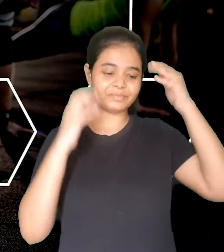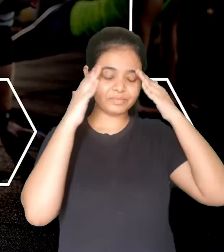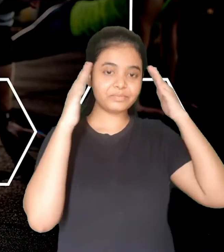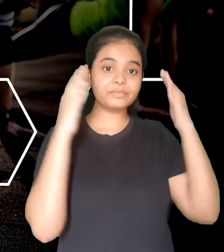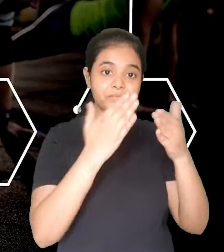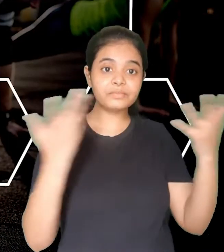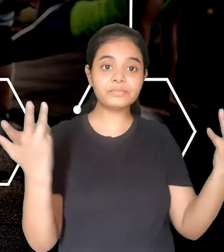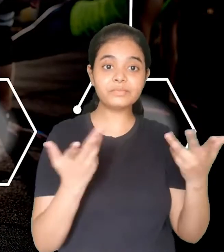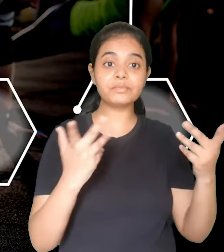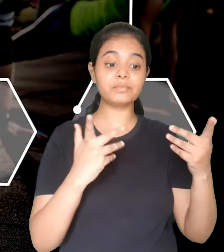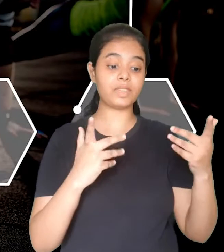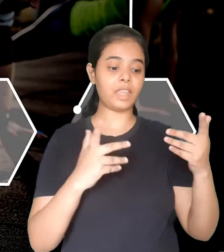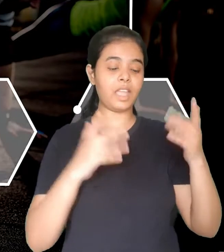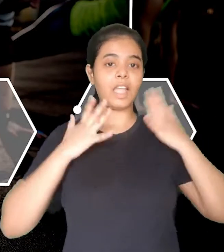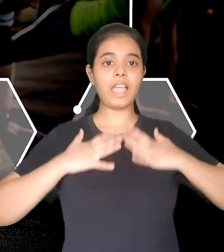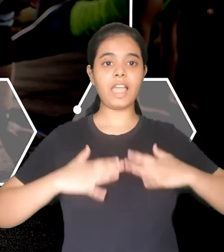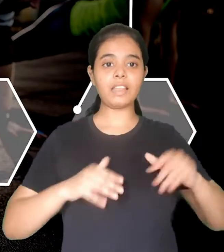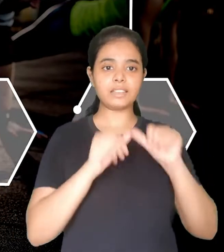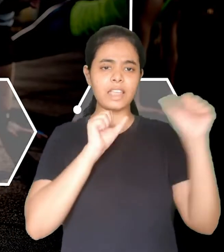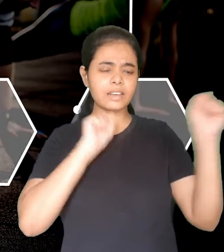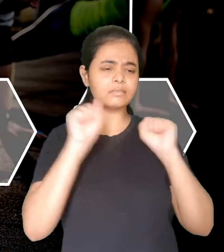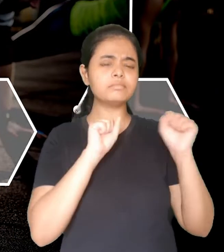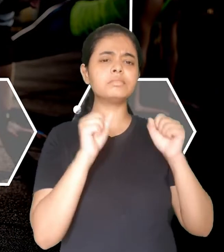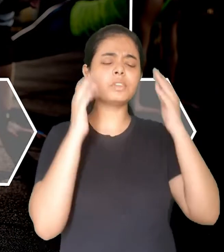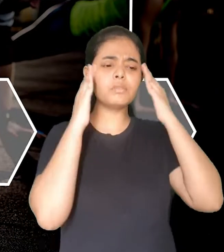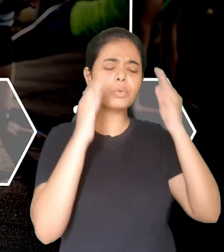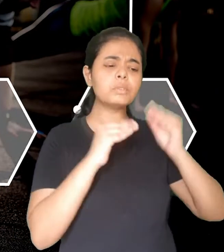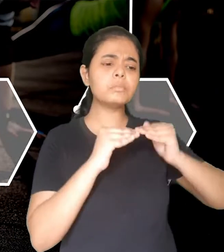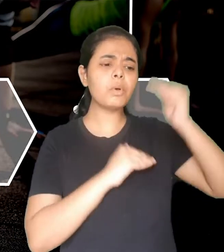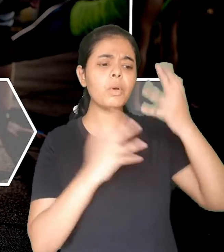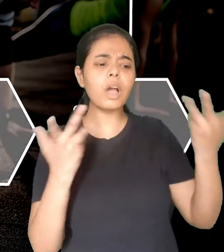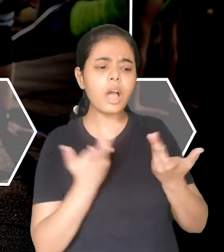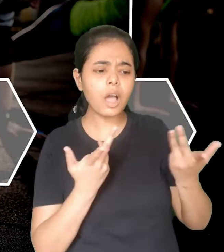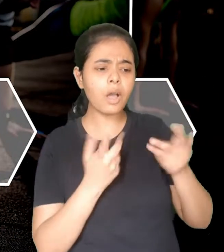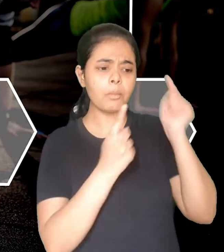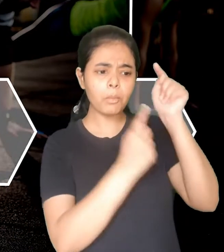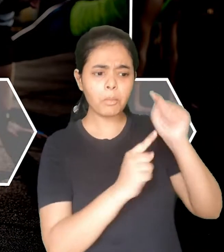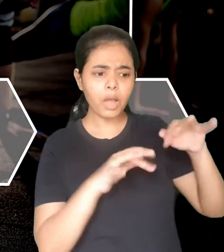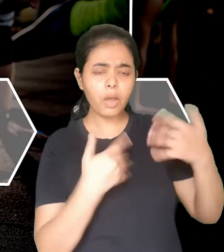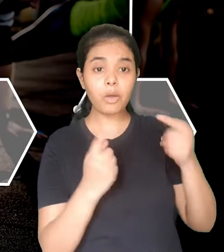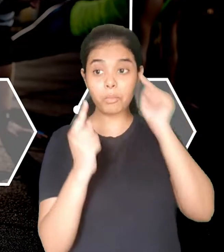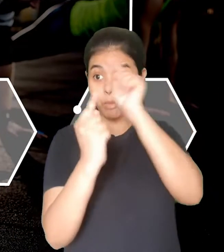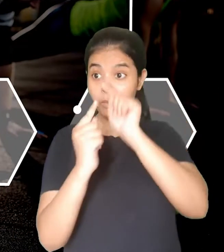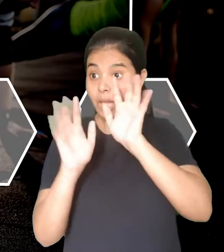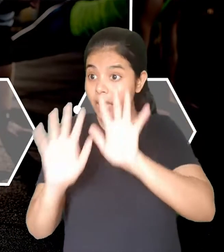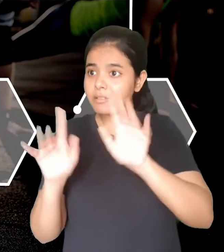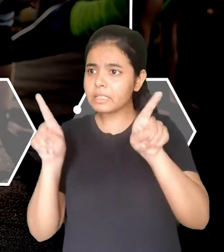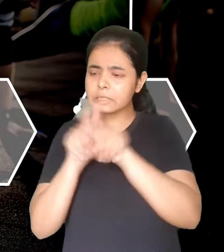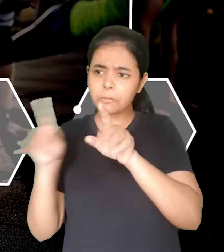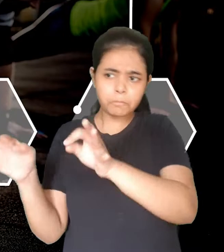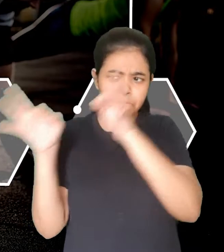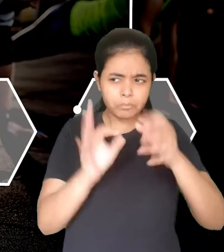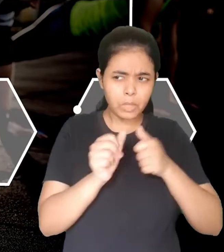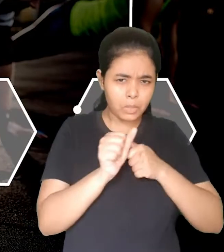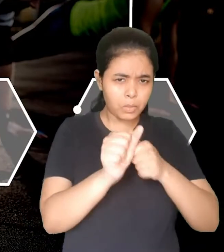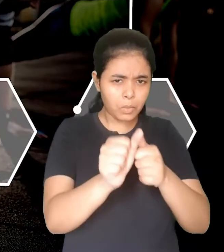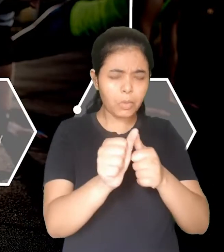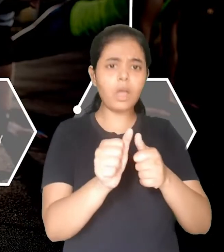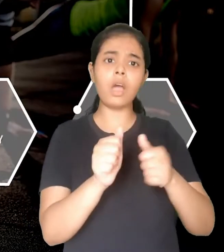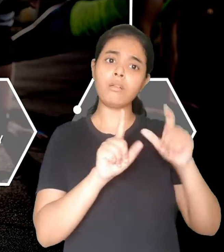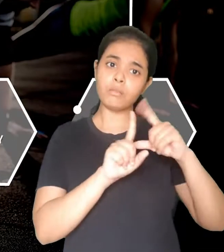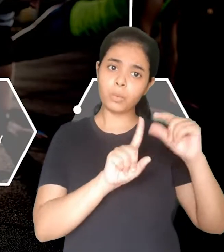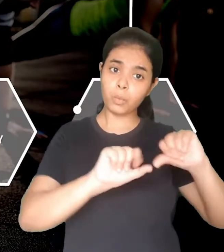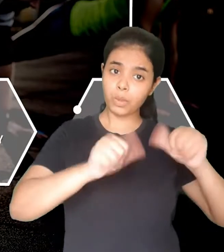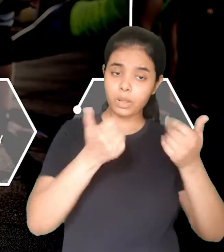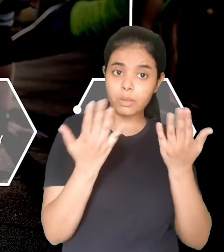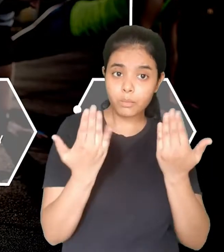focus on the importance of being physically active, understanding if there are any guidelines and how to remain physically active